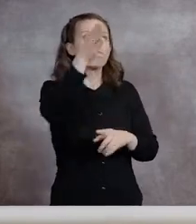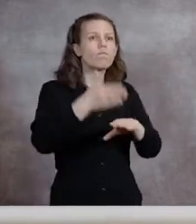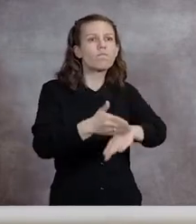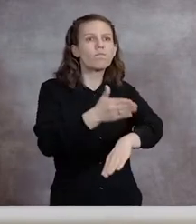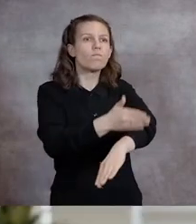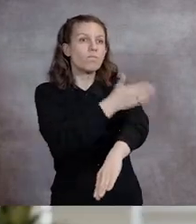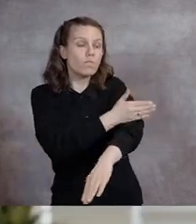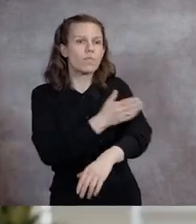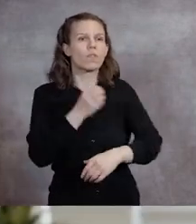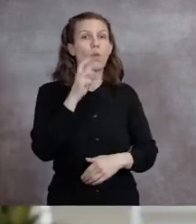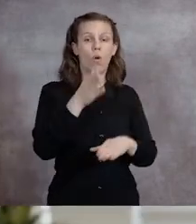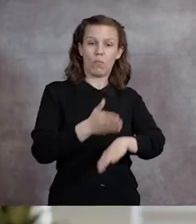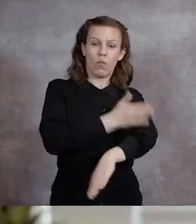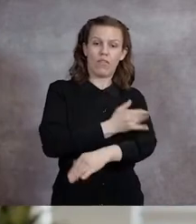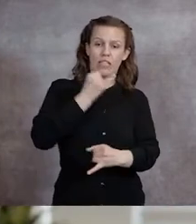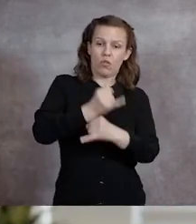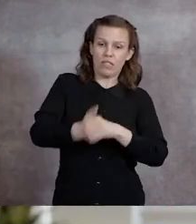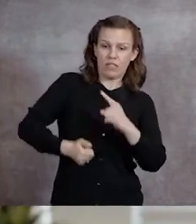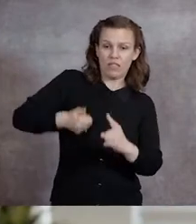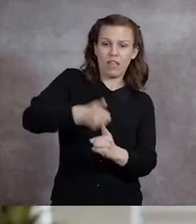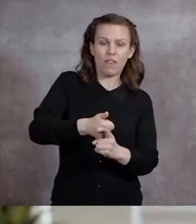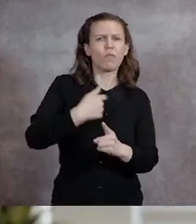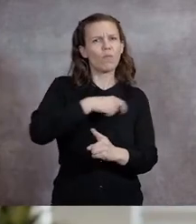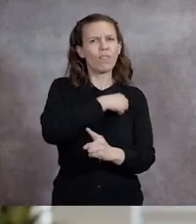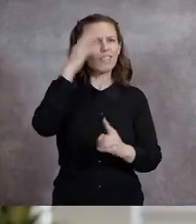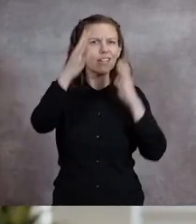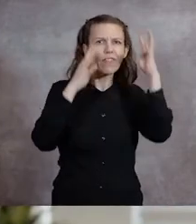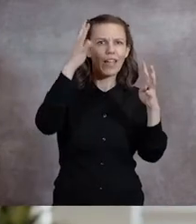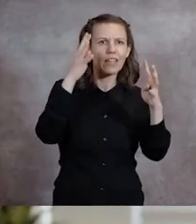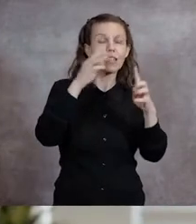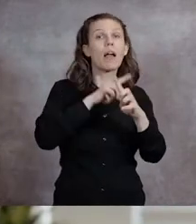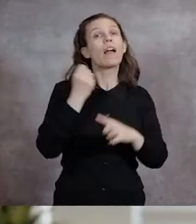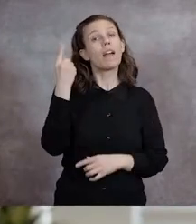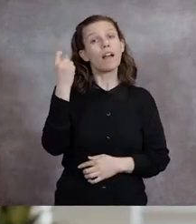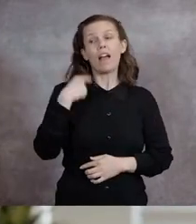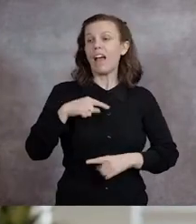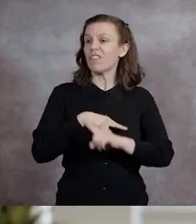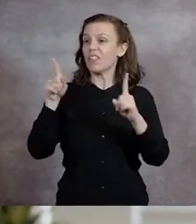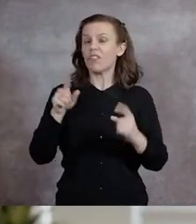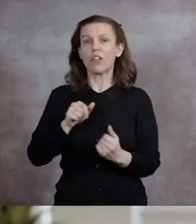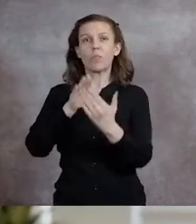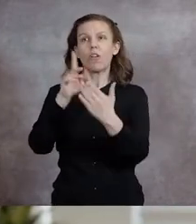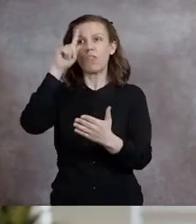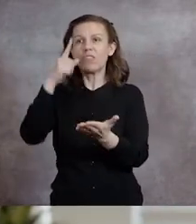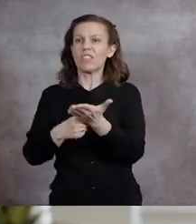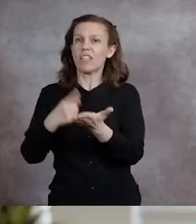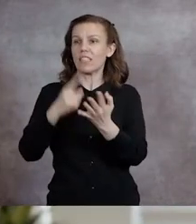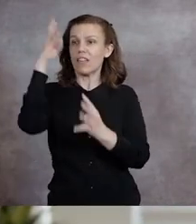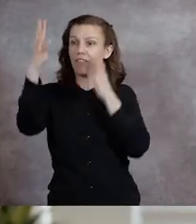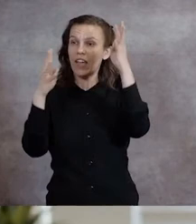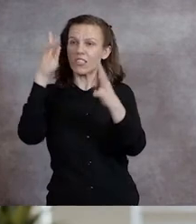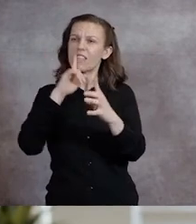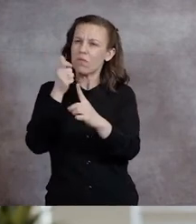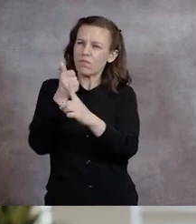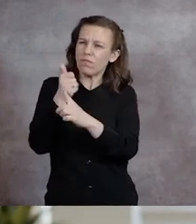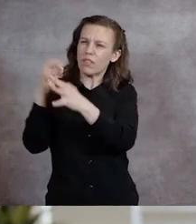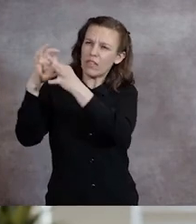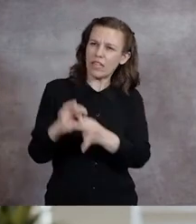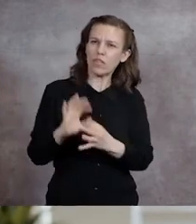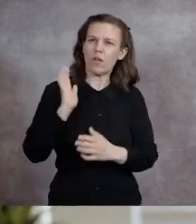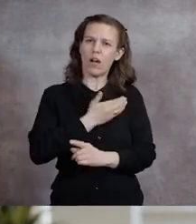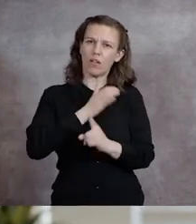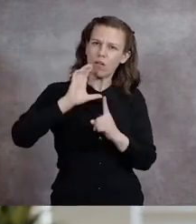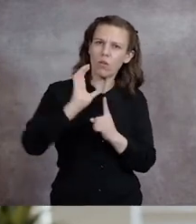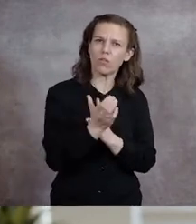institution. But there are also ways we can talk about innovation that are inherently related to our own culture and community.